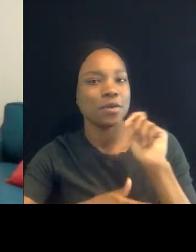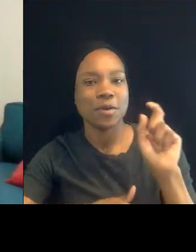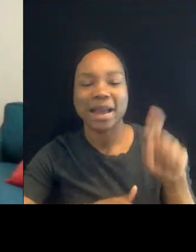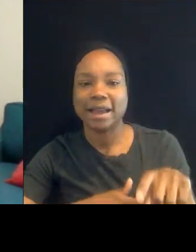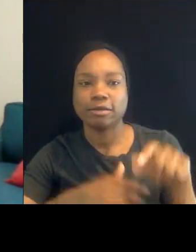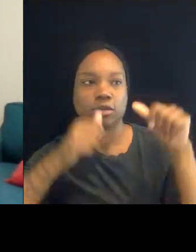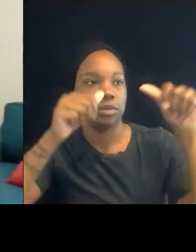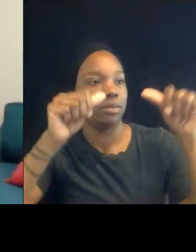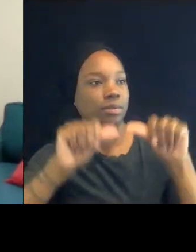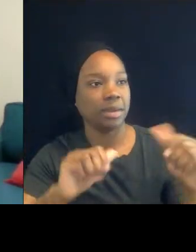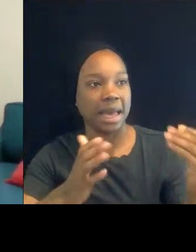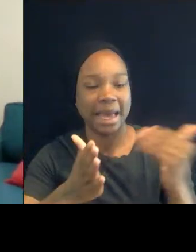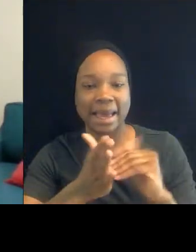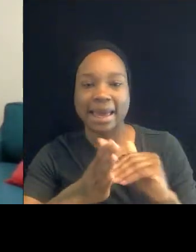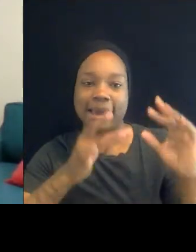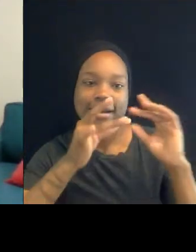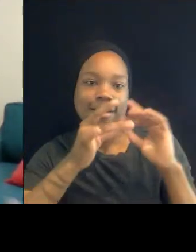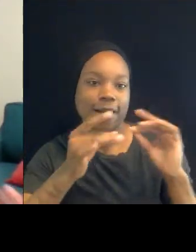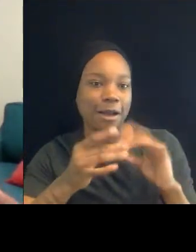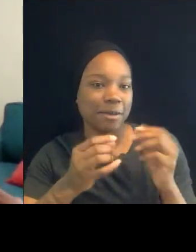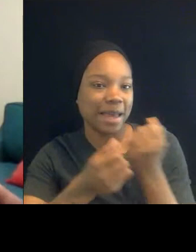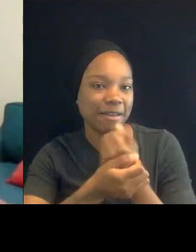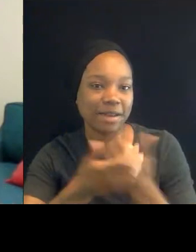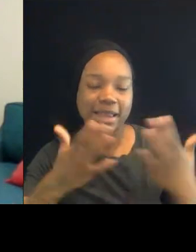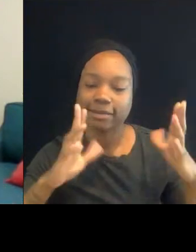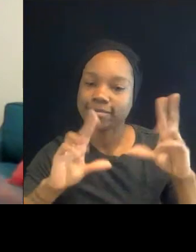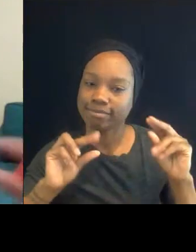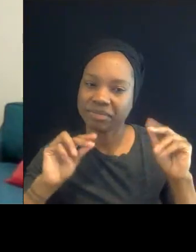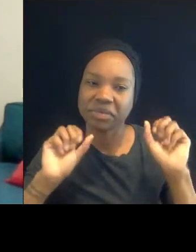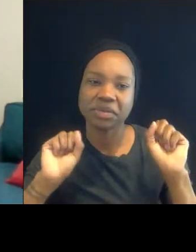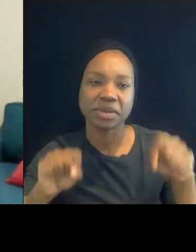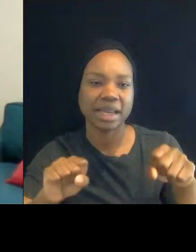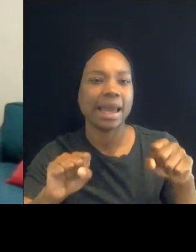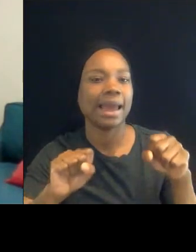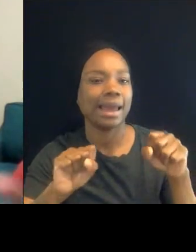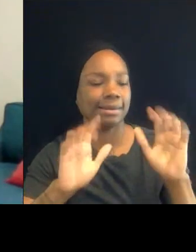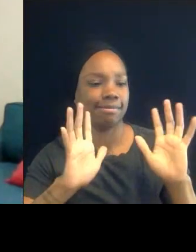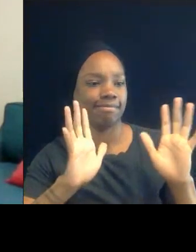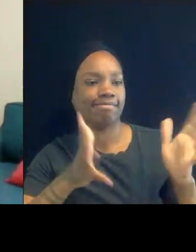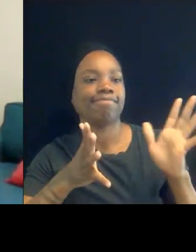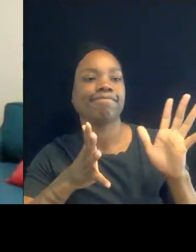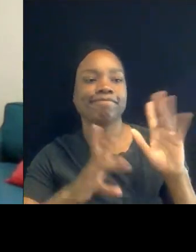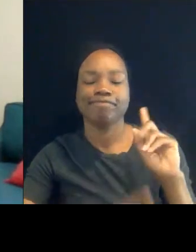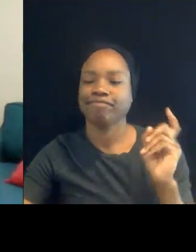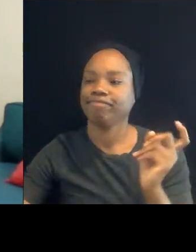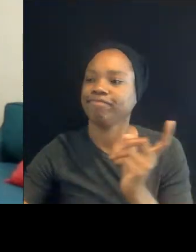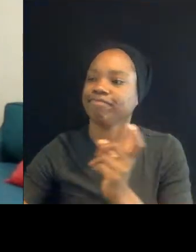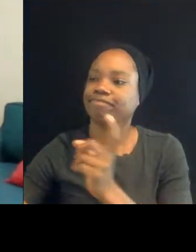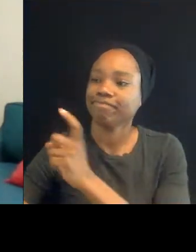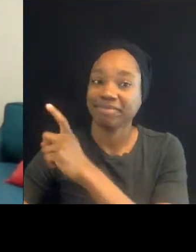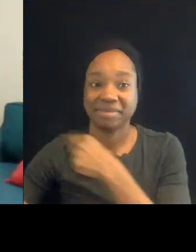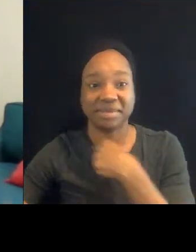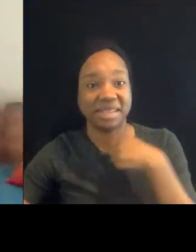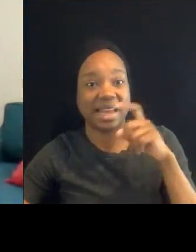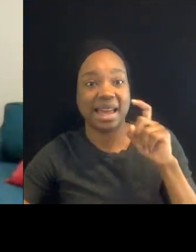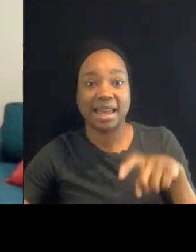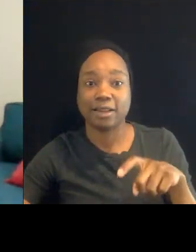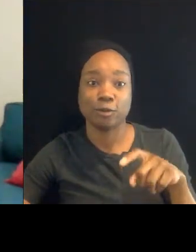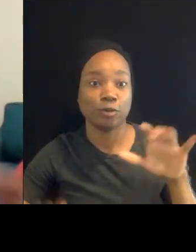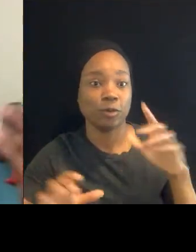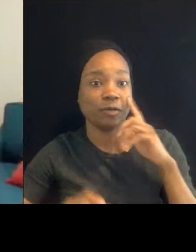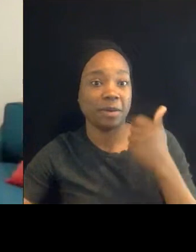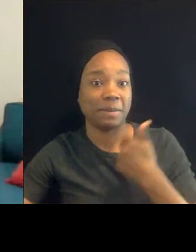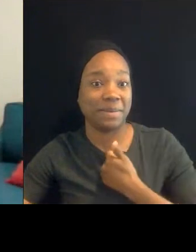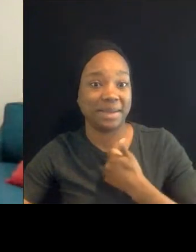on every single thing. You can walk away. And this is something that I even had to do for myself of Mr. Floyd. I was just